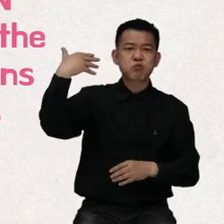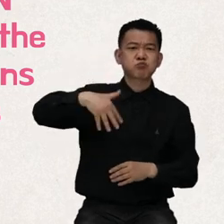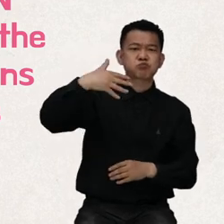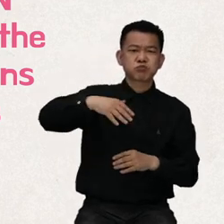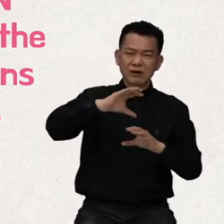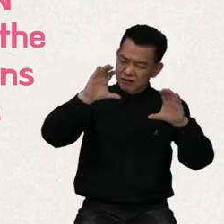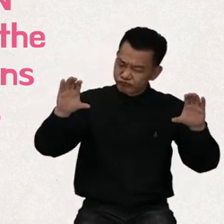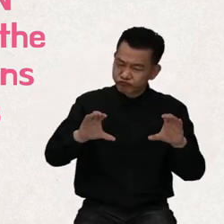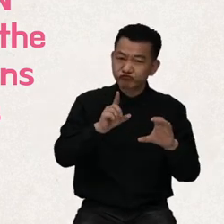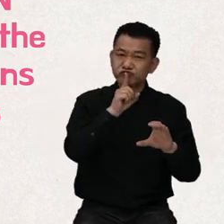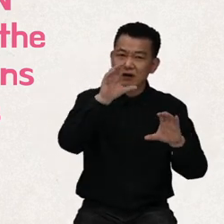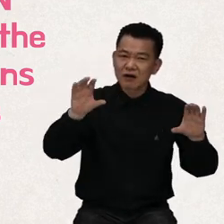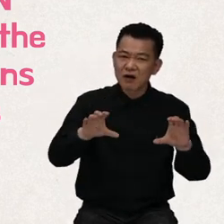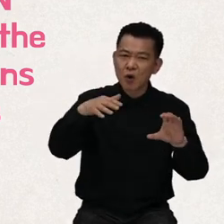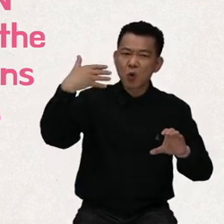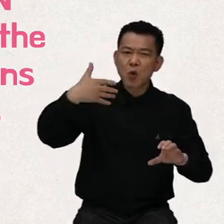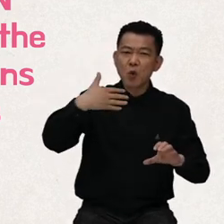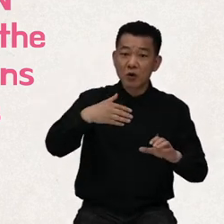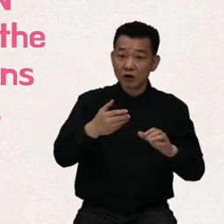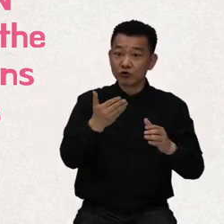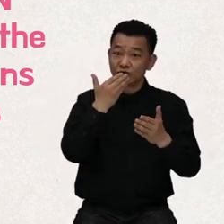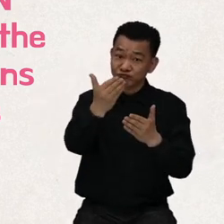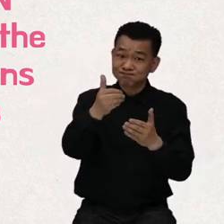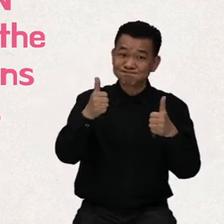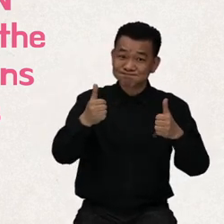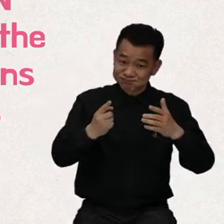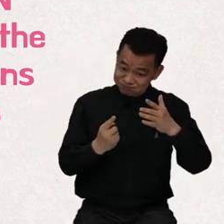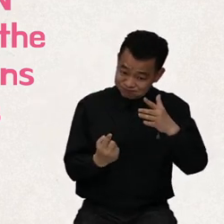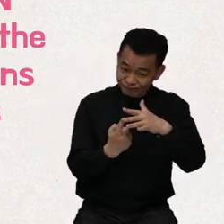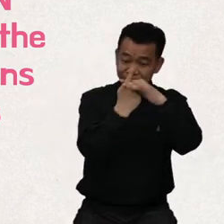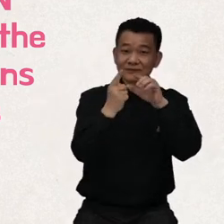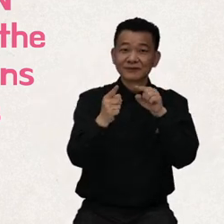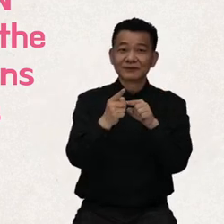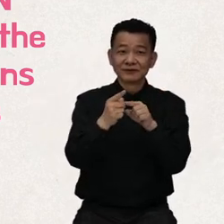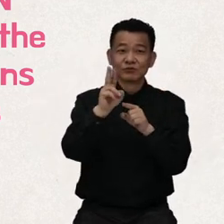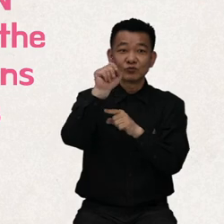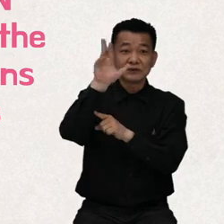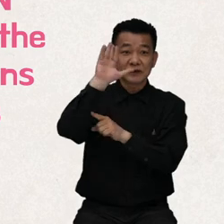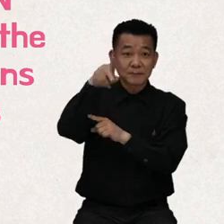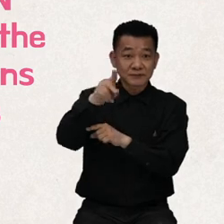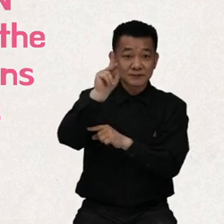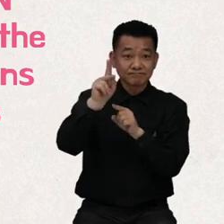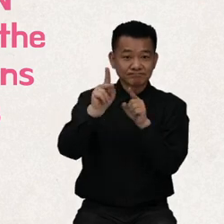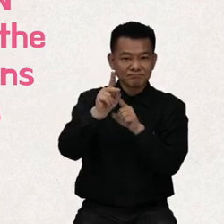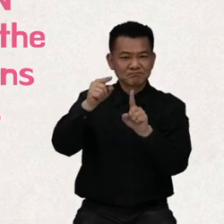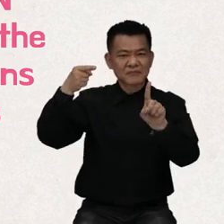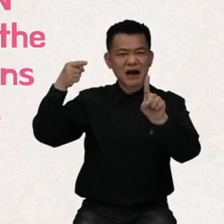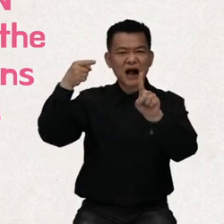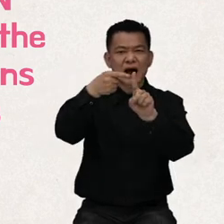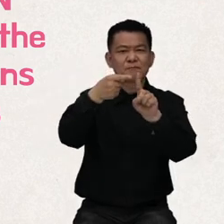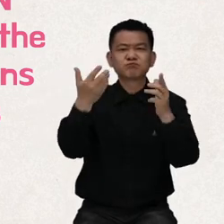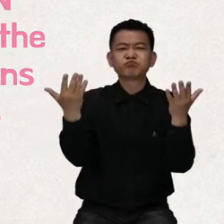realize such efforts were put forth to create the Convention. I want to know more about its purpose.